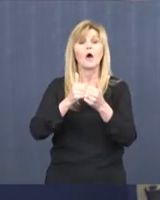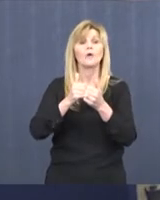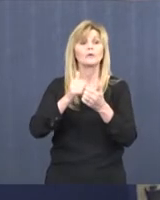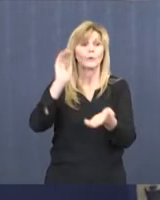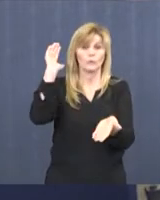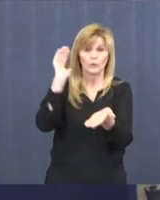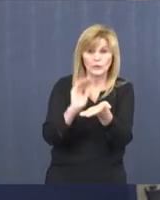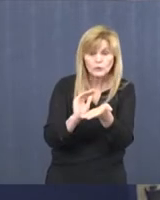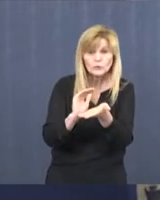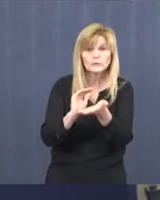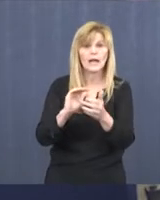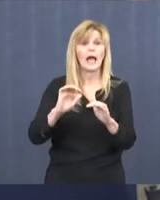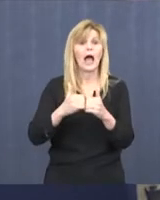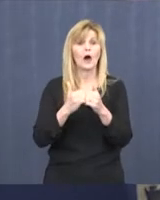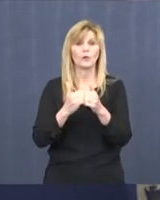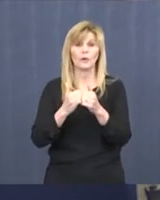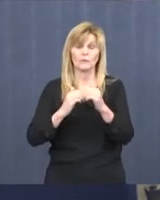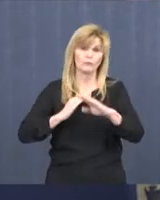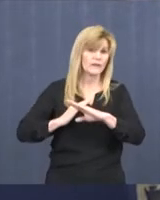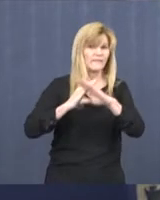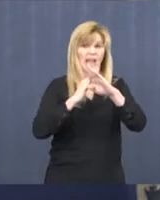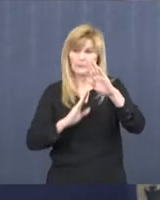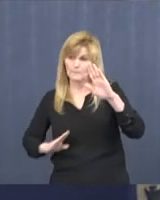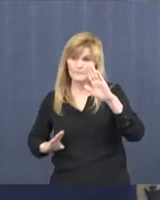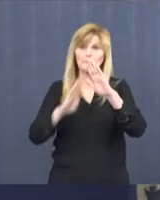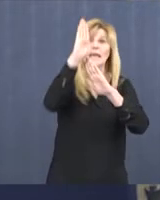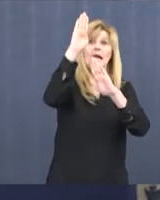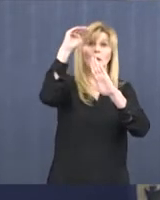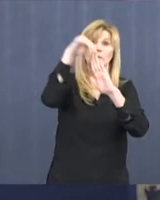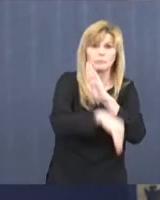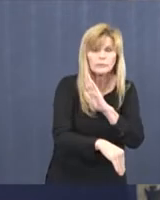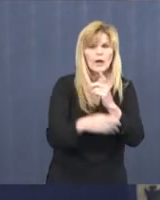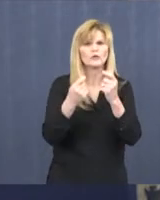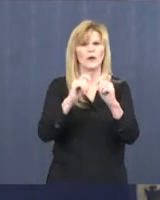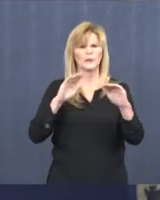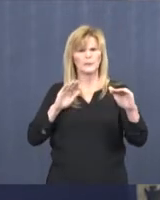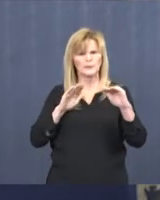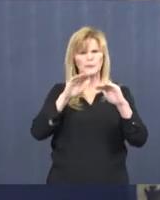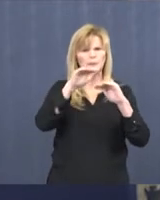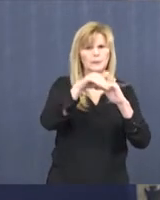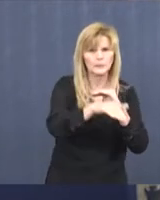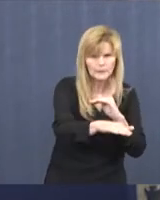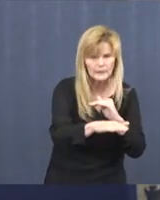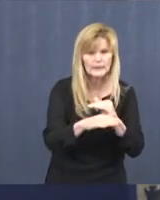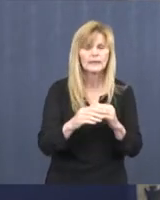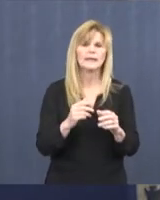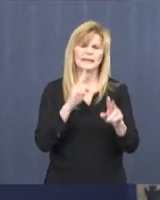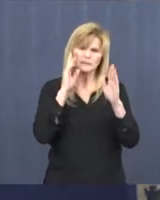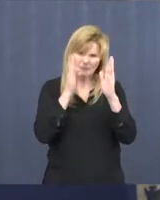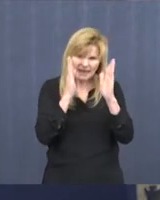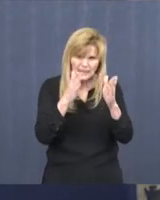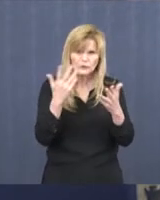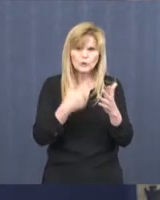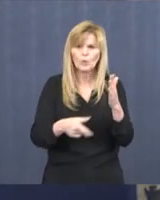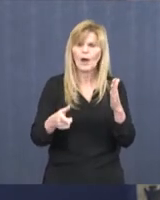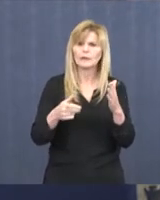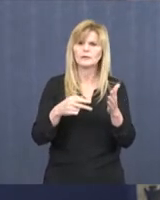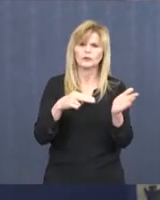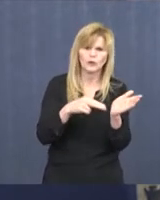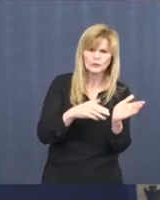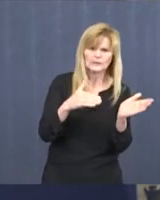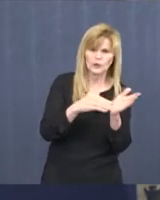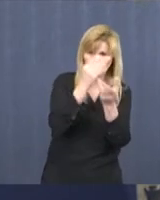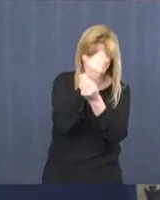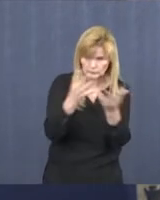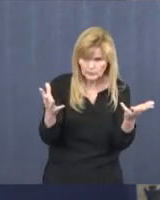is if everybody steps up and does their part. So in health care, we're taught about universal precautions,